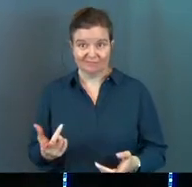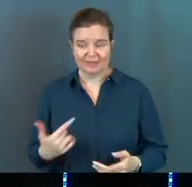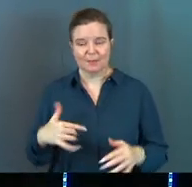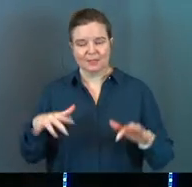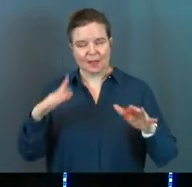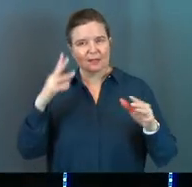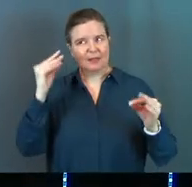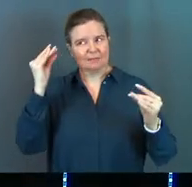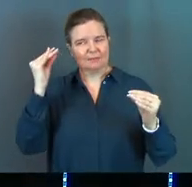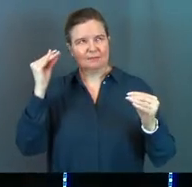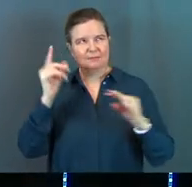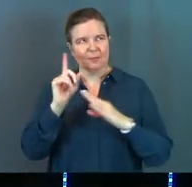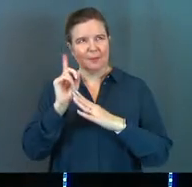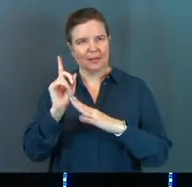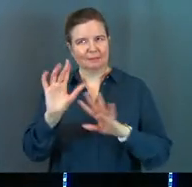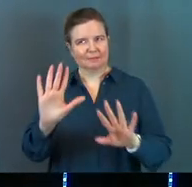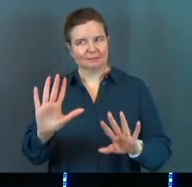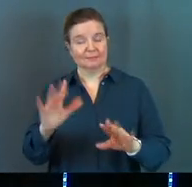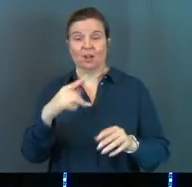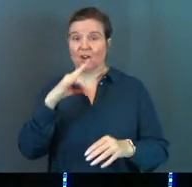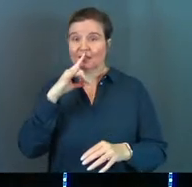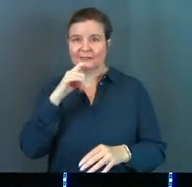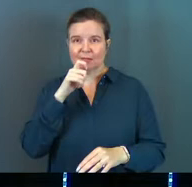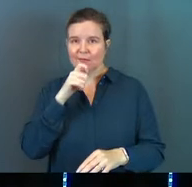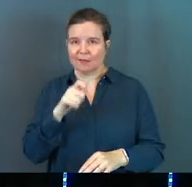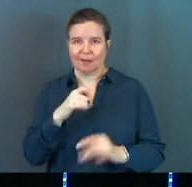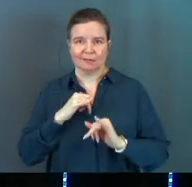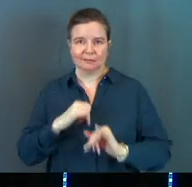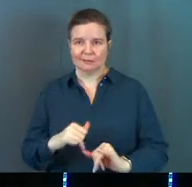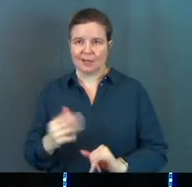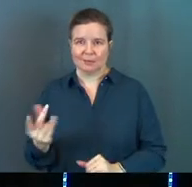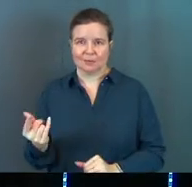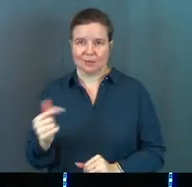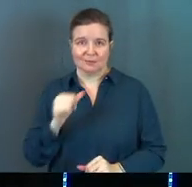I'm just going to let that sit there for a second. Our kids are not dogs.